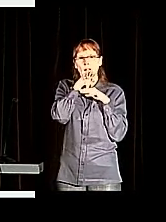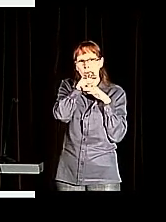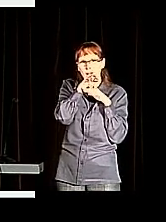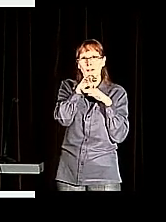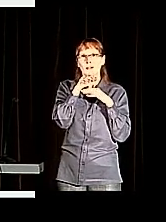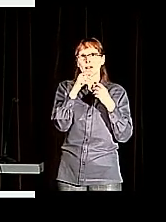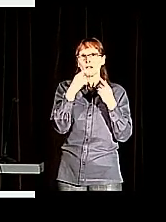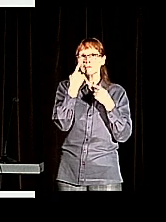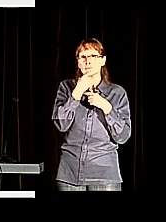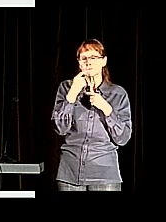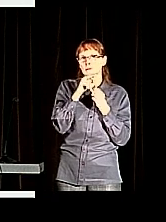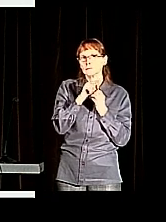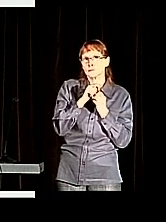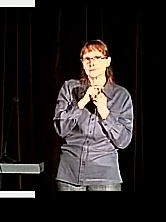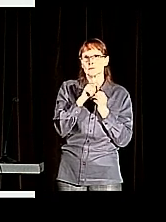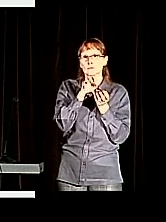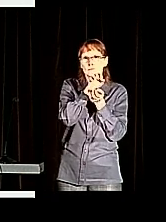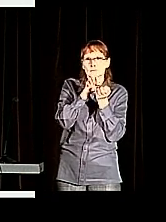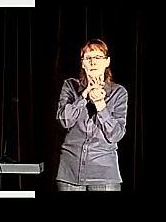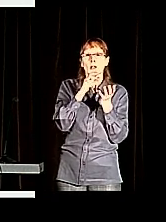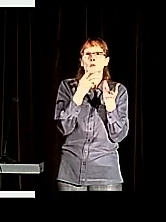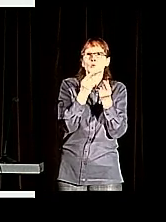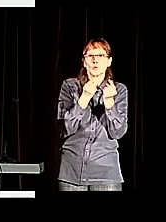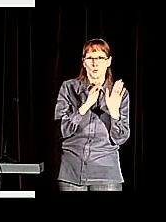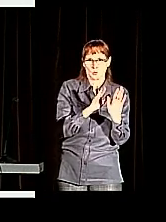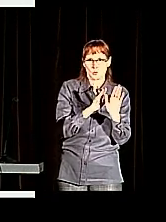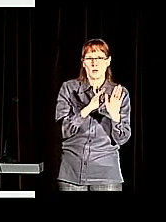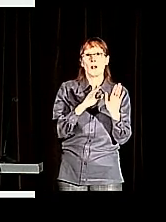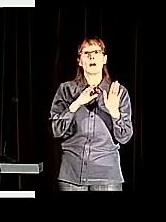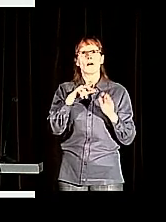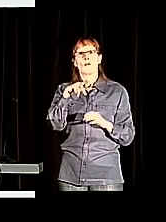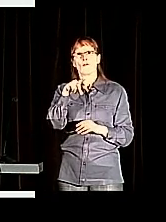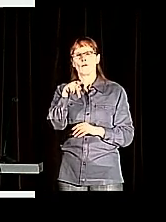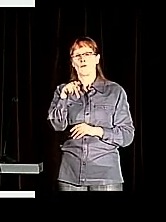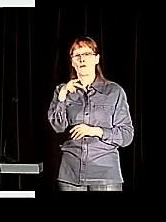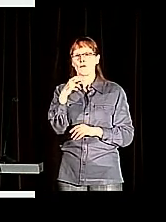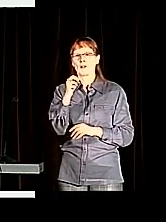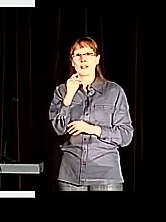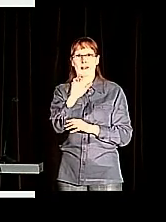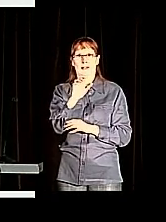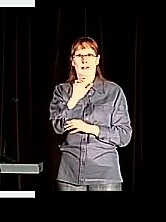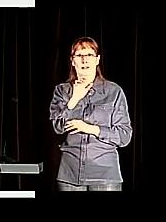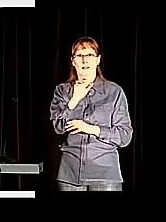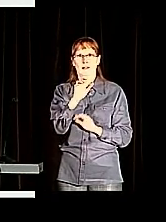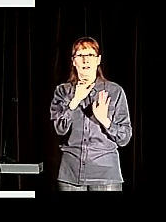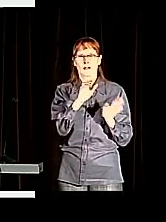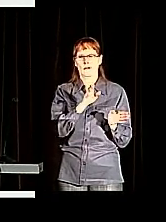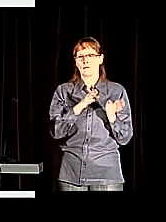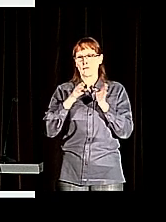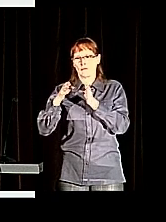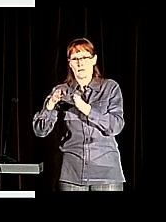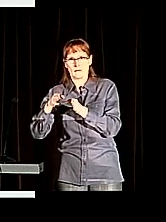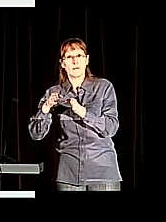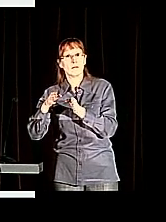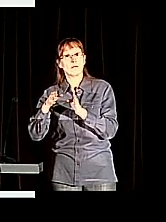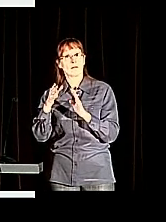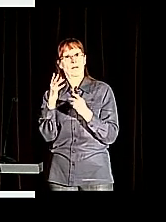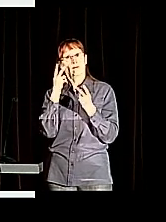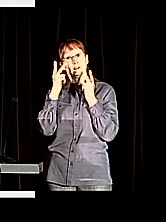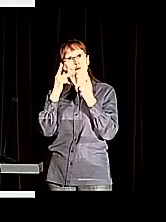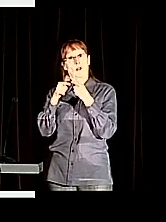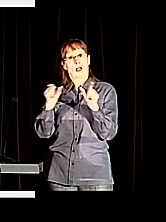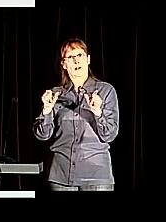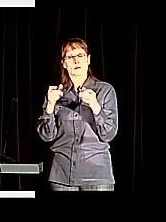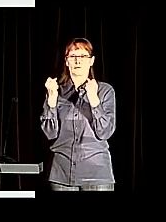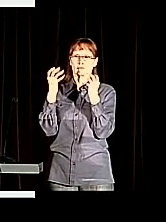So those correspond to the phonetic parts of spoken languages. The phonetic parts of a visual language are different. Of